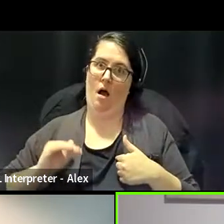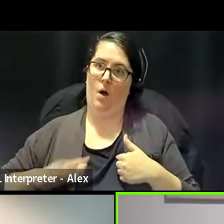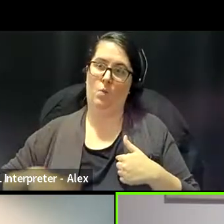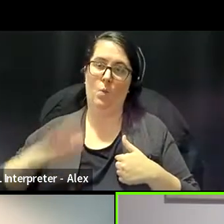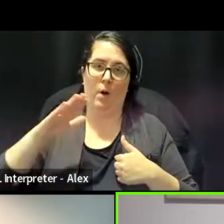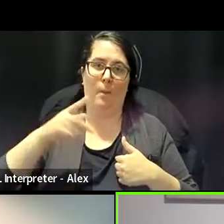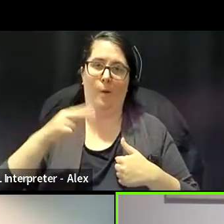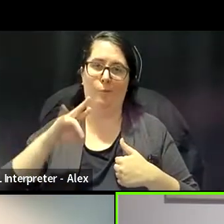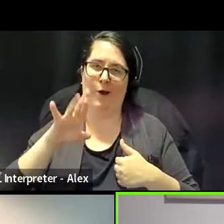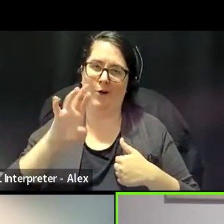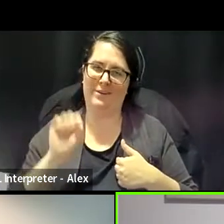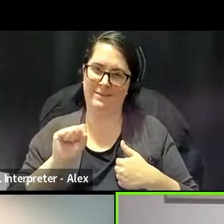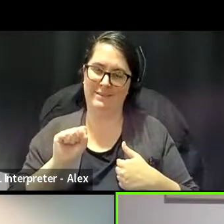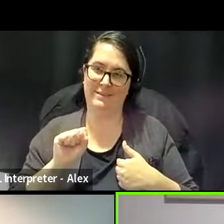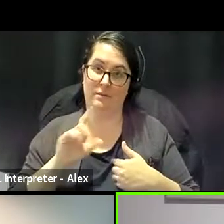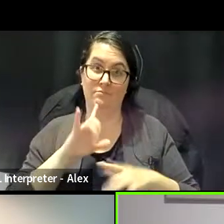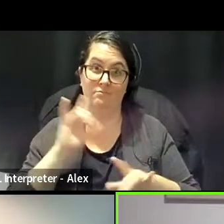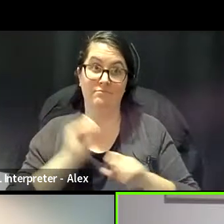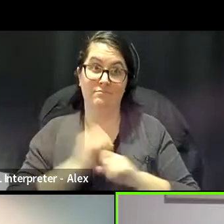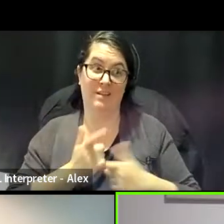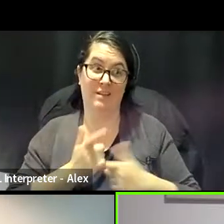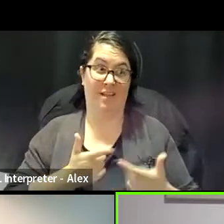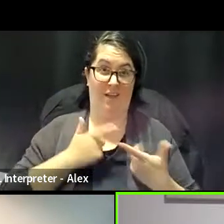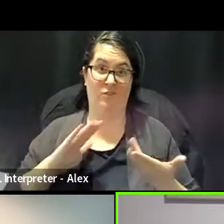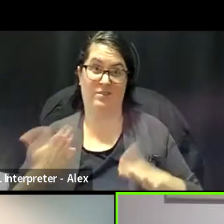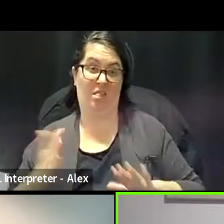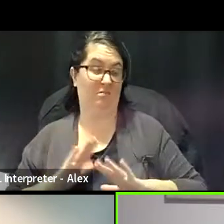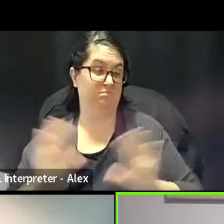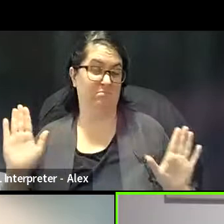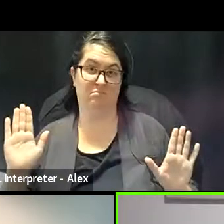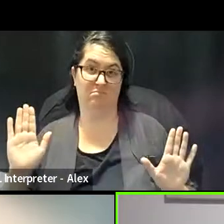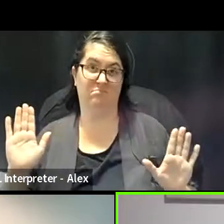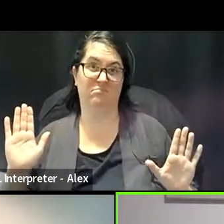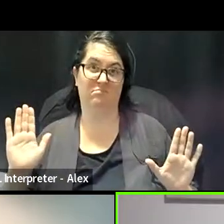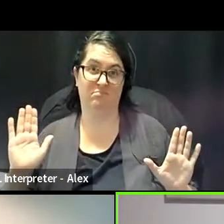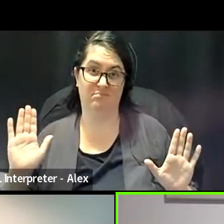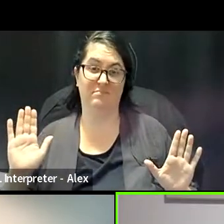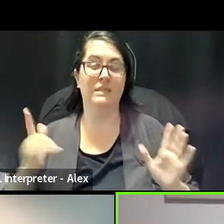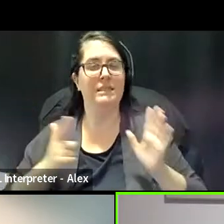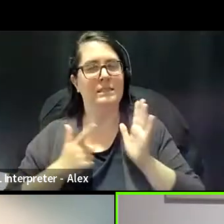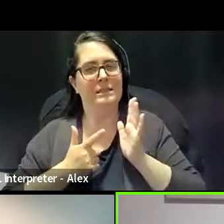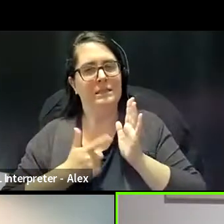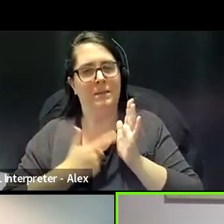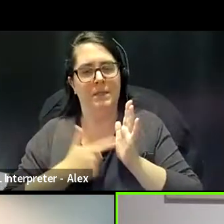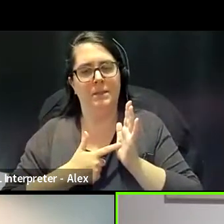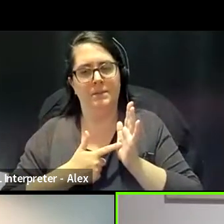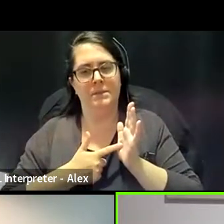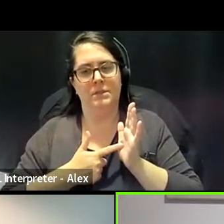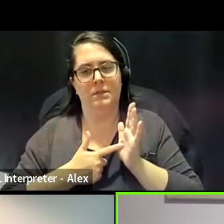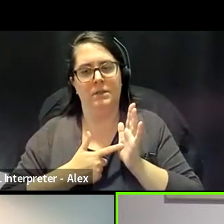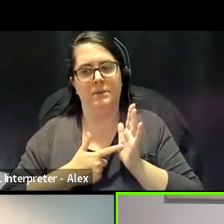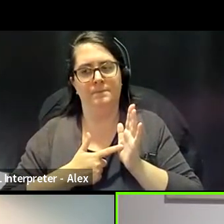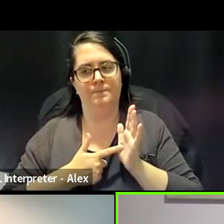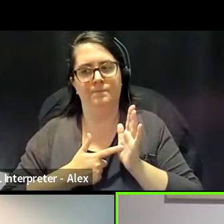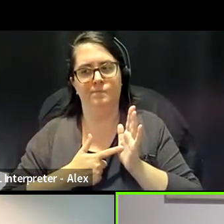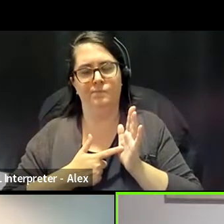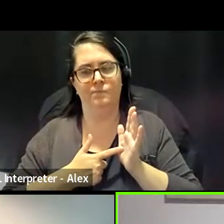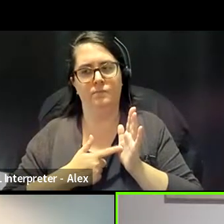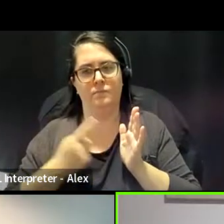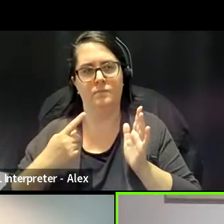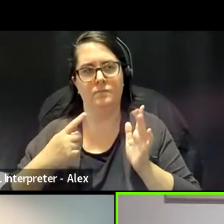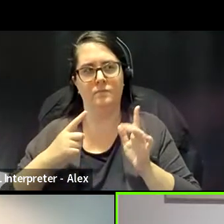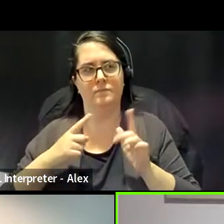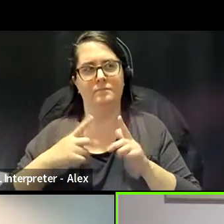the prairies is that it really is life or death. And, you know, I, I think sometimes when we come at things